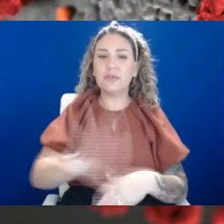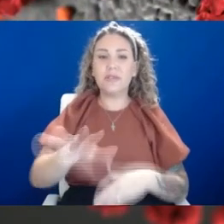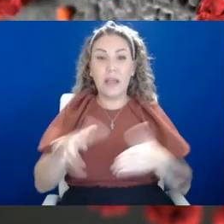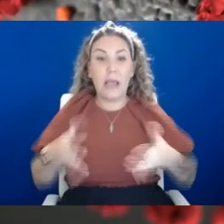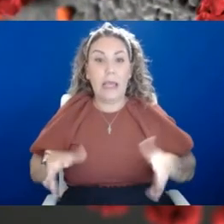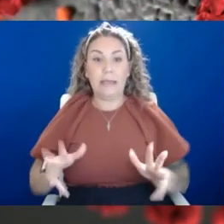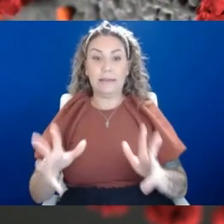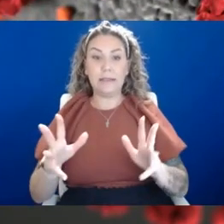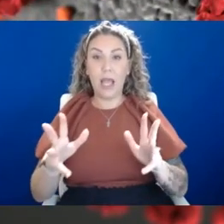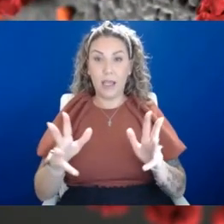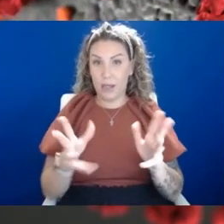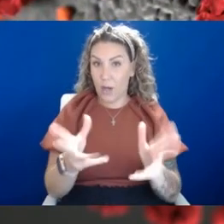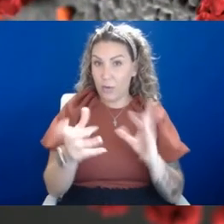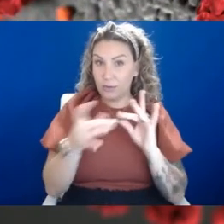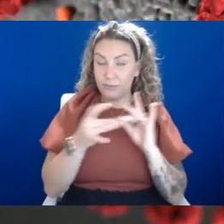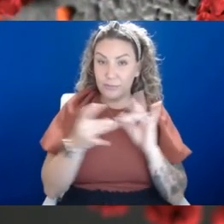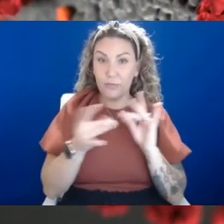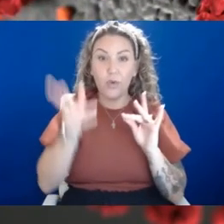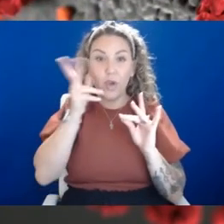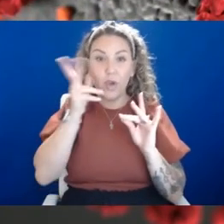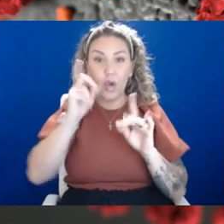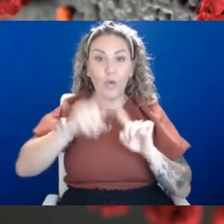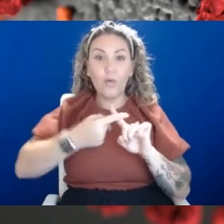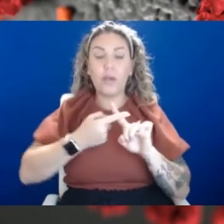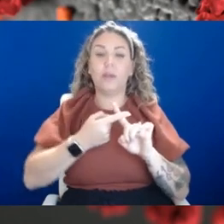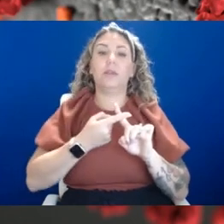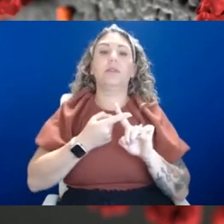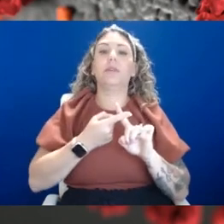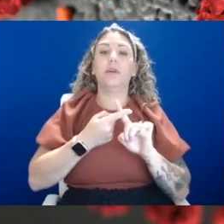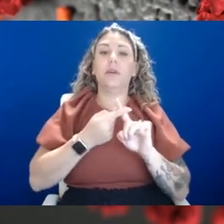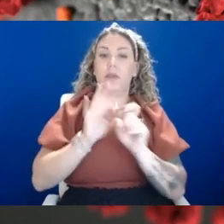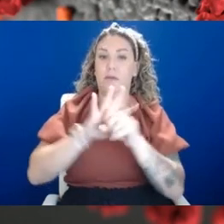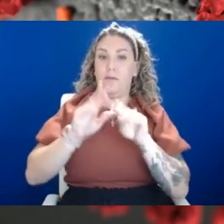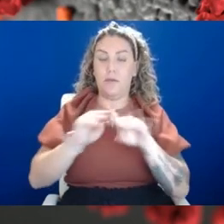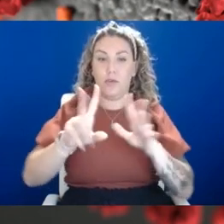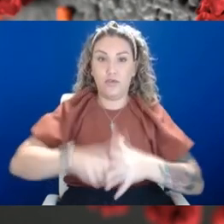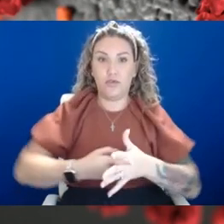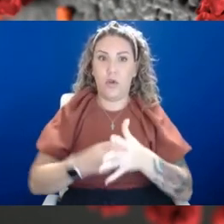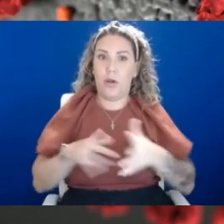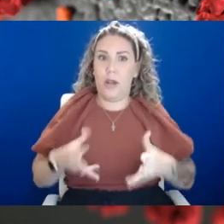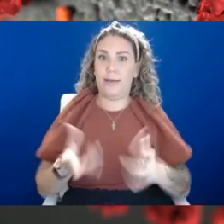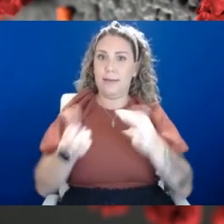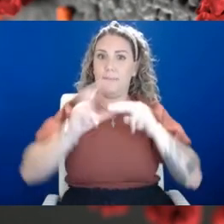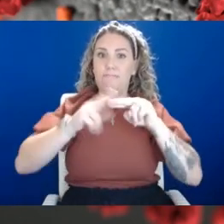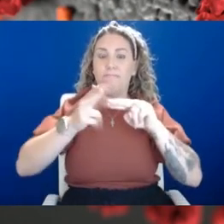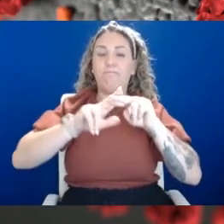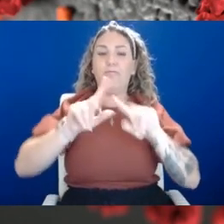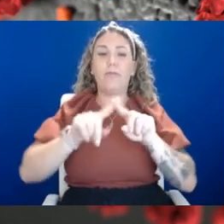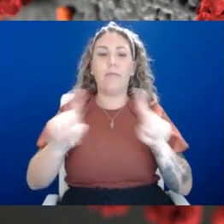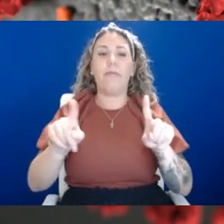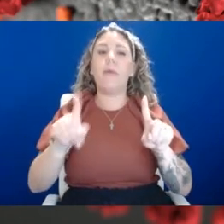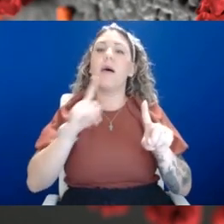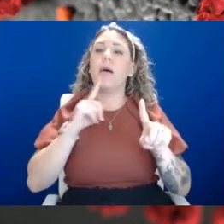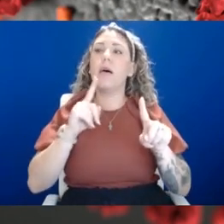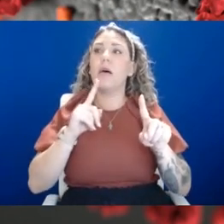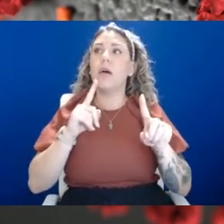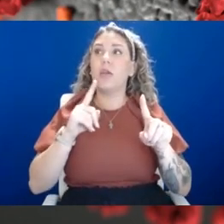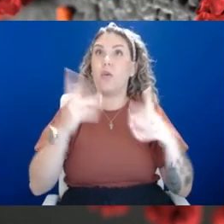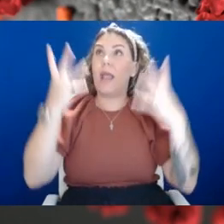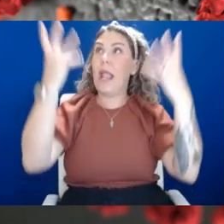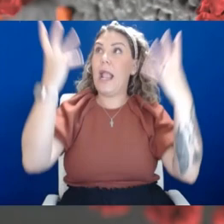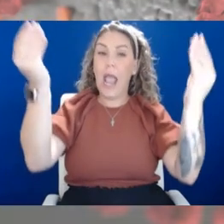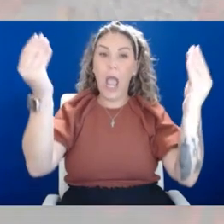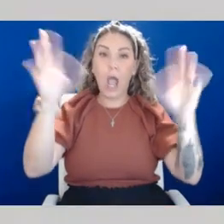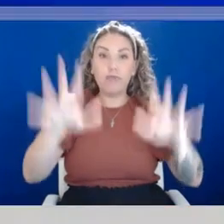we heard when it started, the pandemic started, anxiety started, but also opening back up and going back out into crowds, I